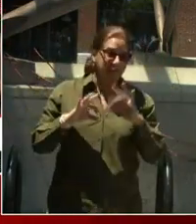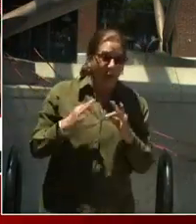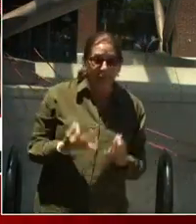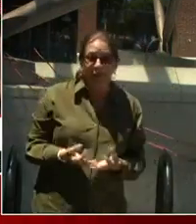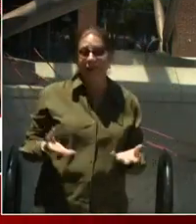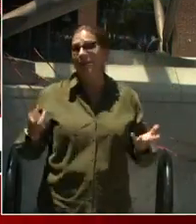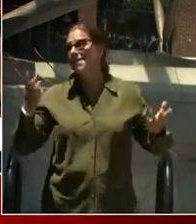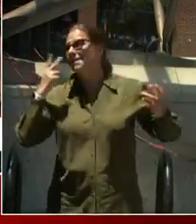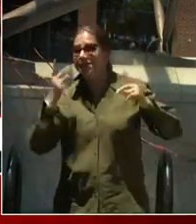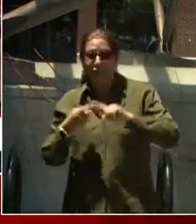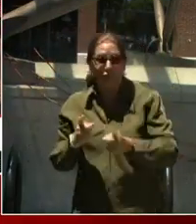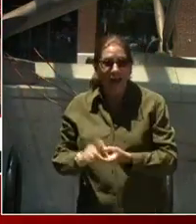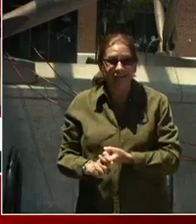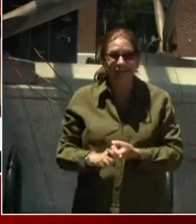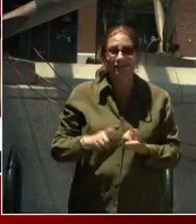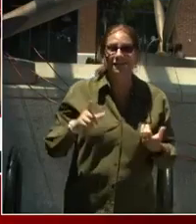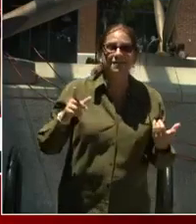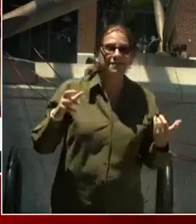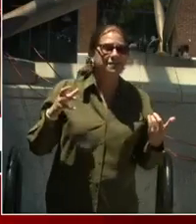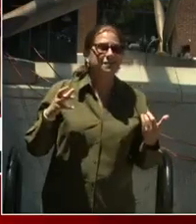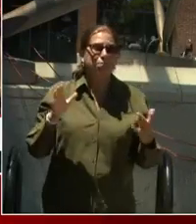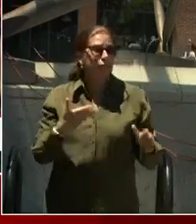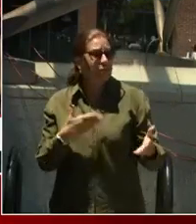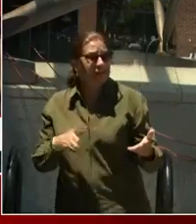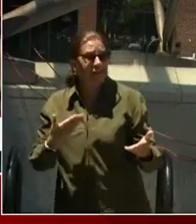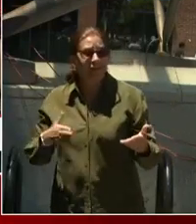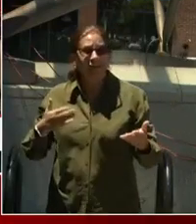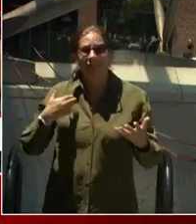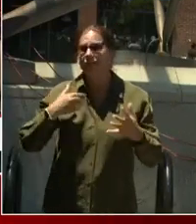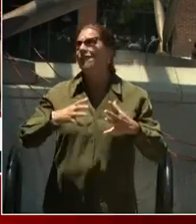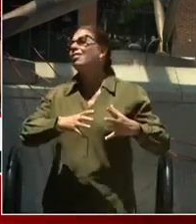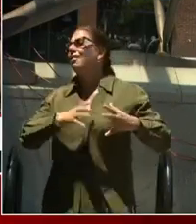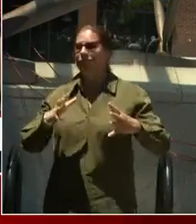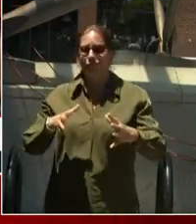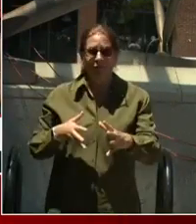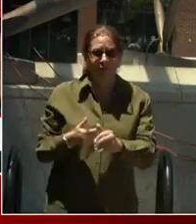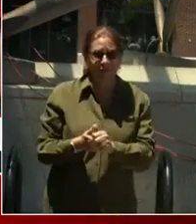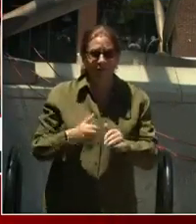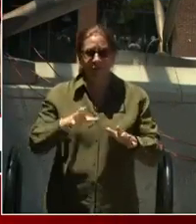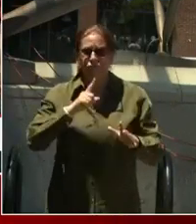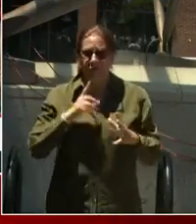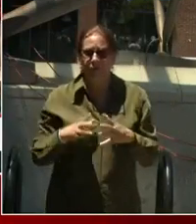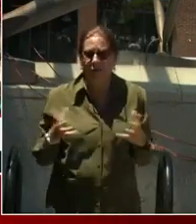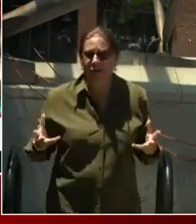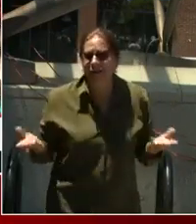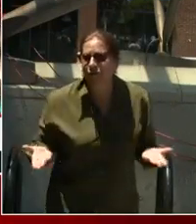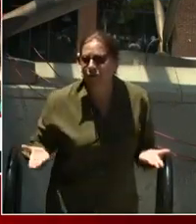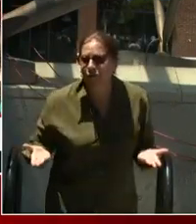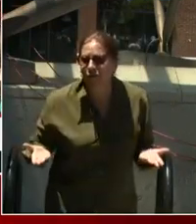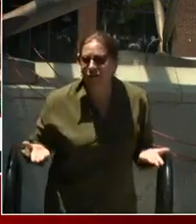It's been a long time. We have a lot to celebrate. A lot of people have some money jingling around in their pocket.